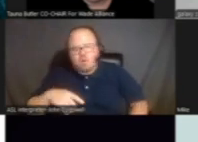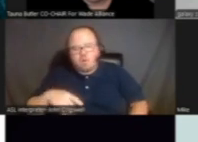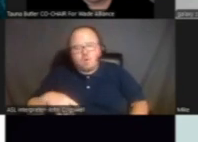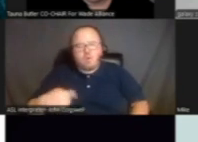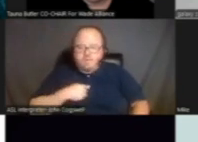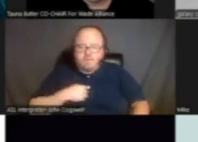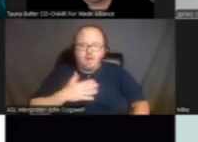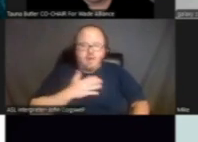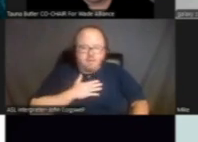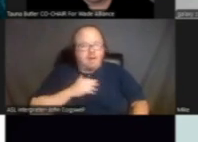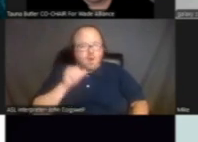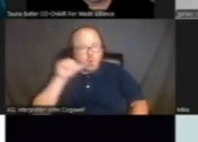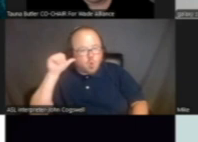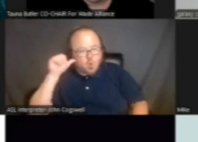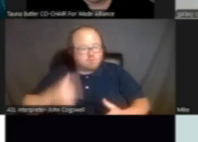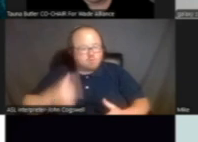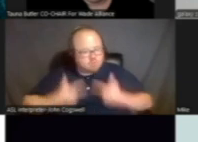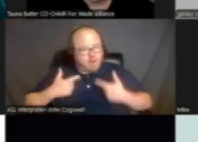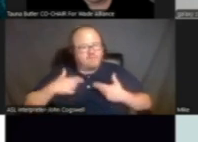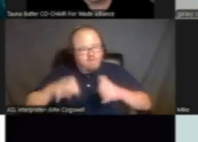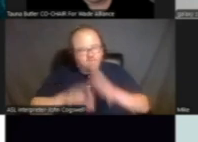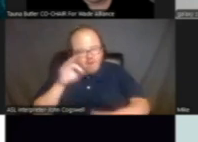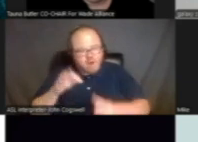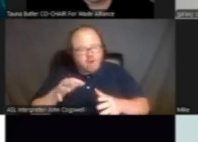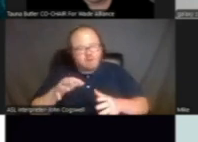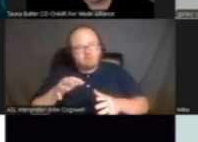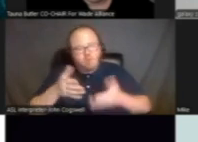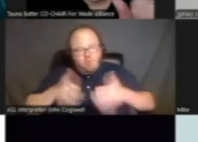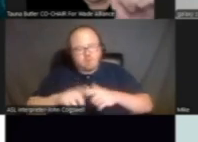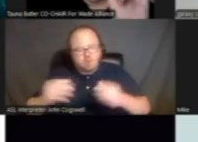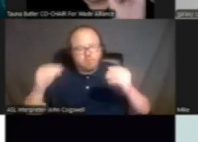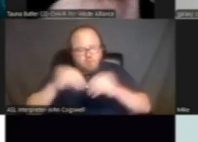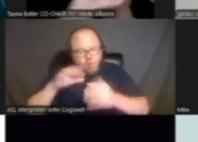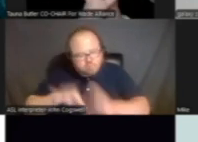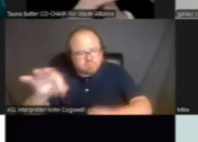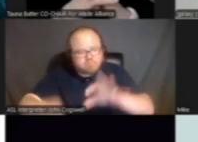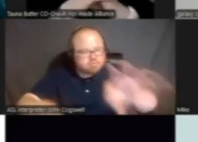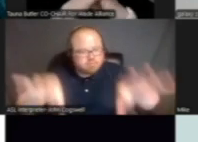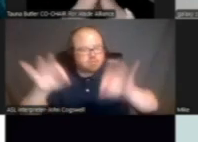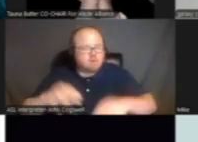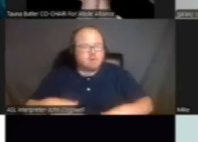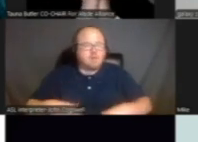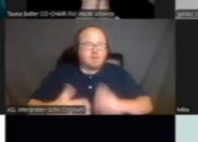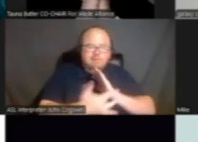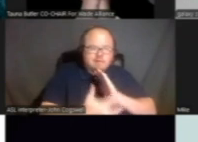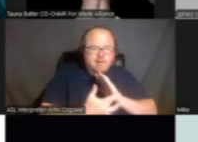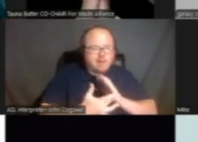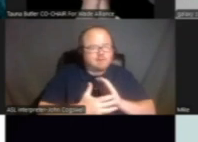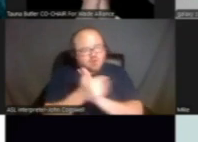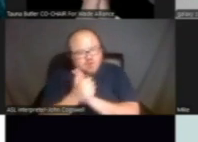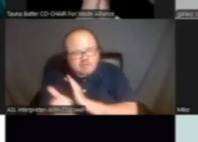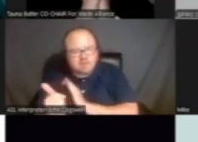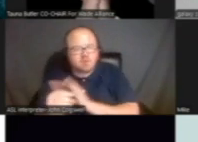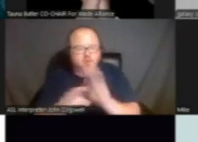my adult life, I had to find ways to discover and build skills and learn techniques and kind of develop those